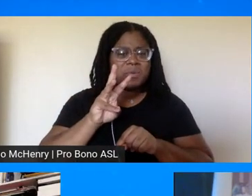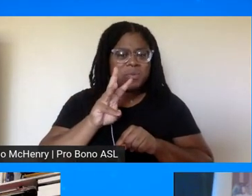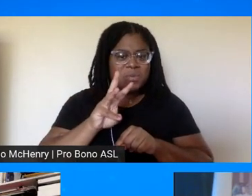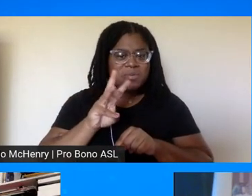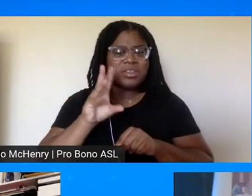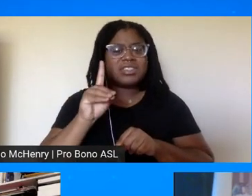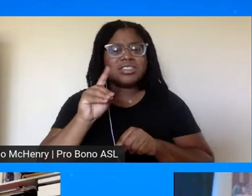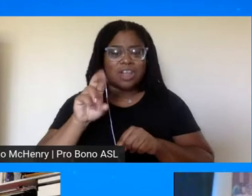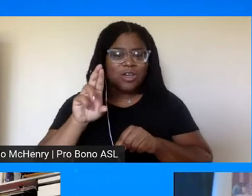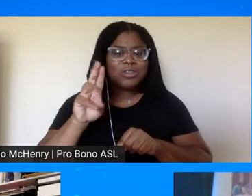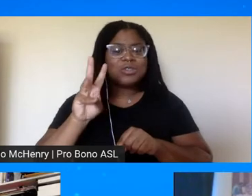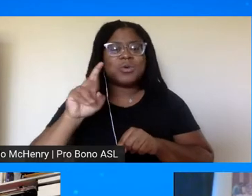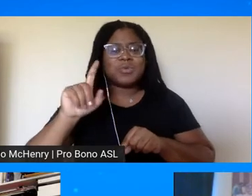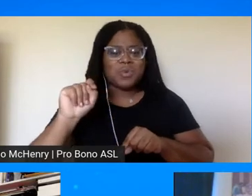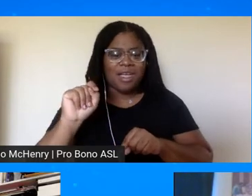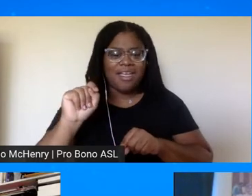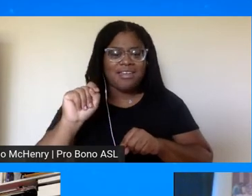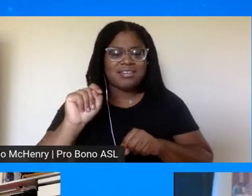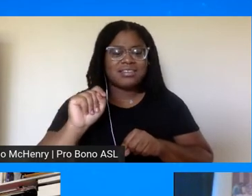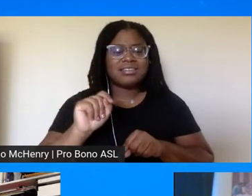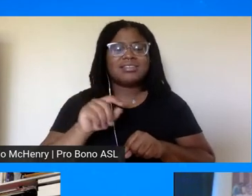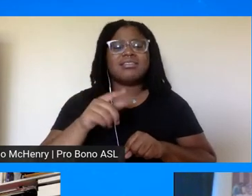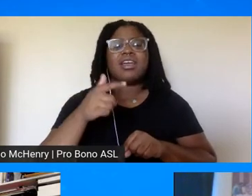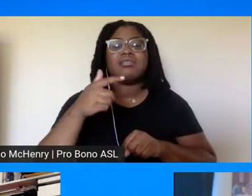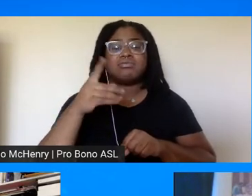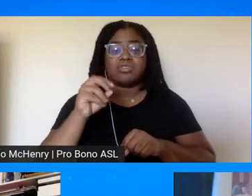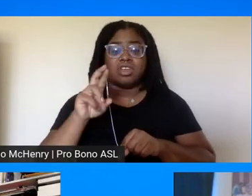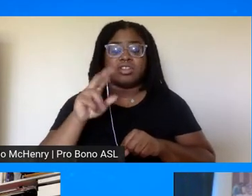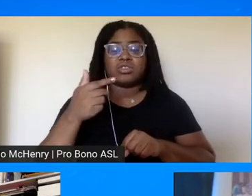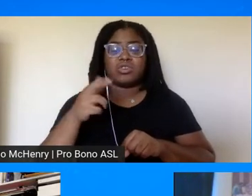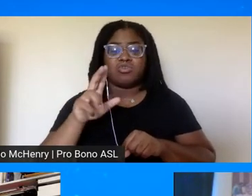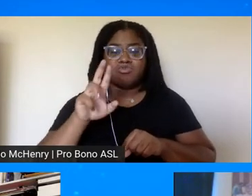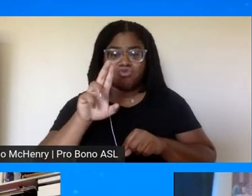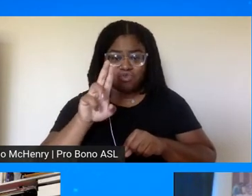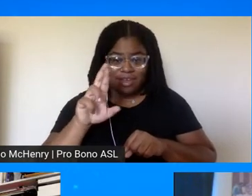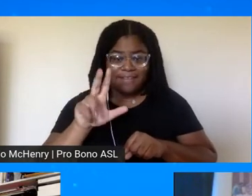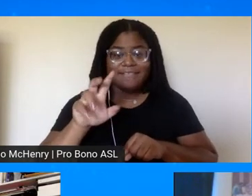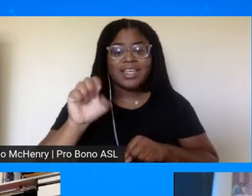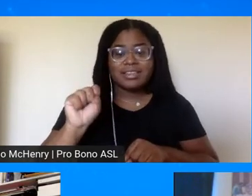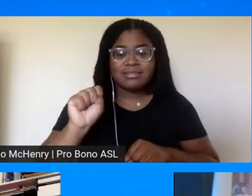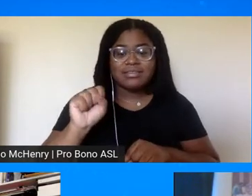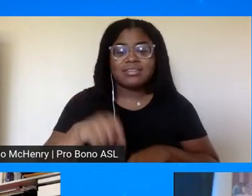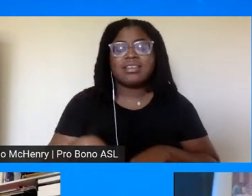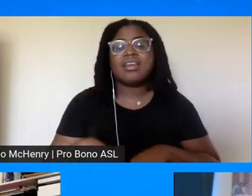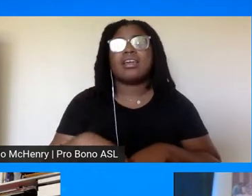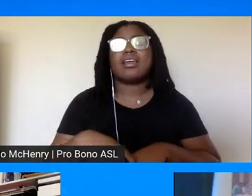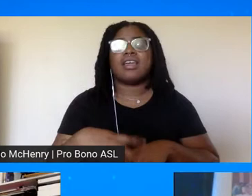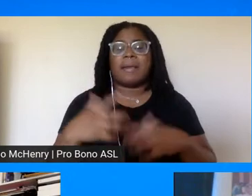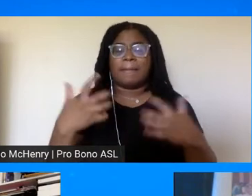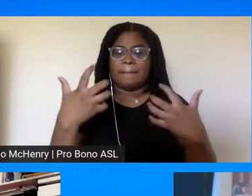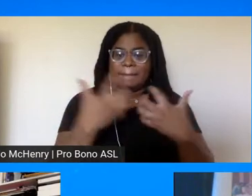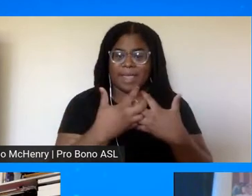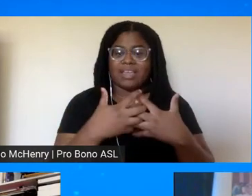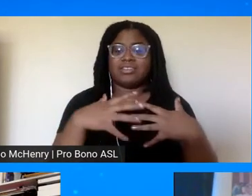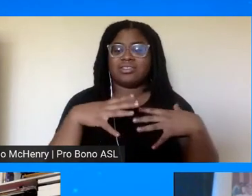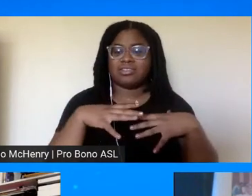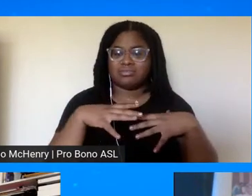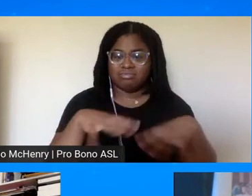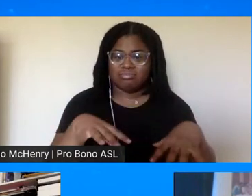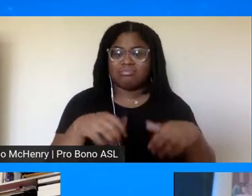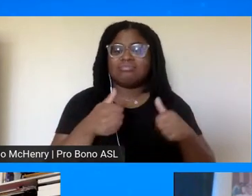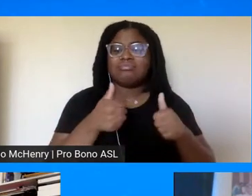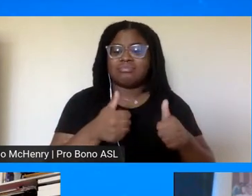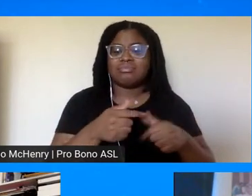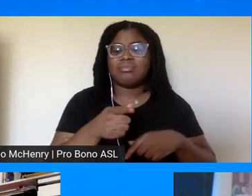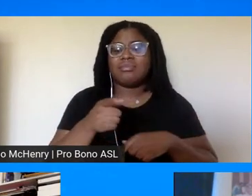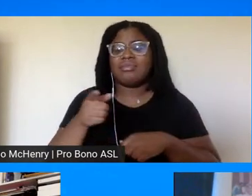synchronizing and then on this side i see uh mr alfred and myself and our colors